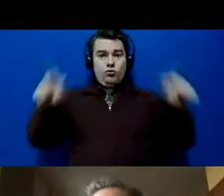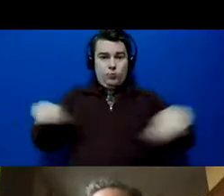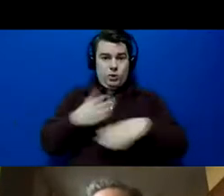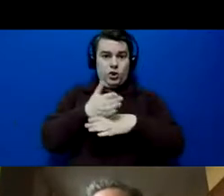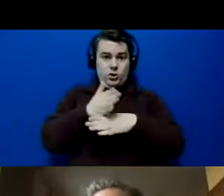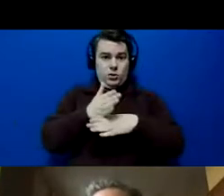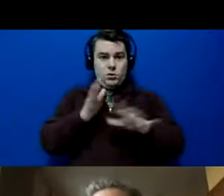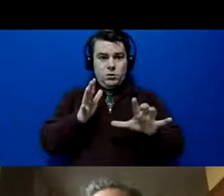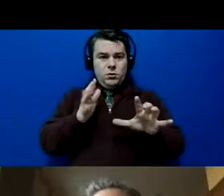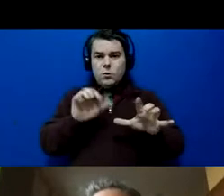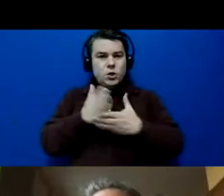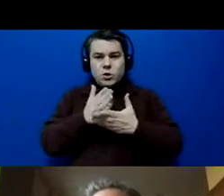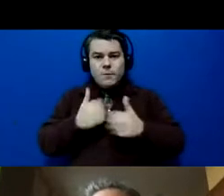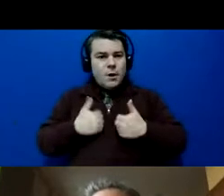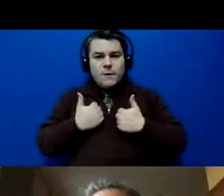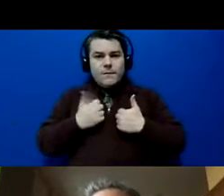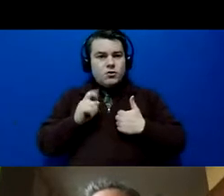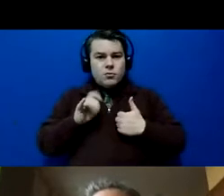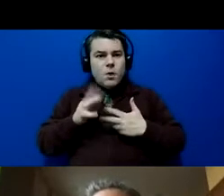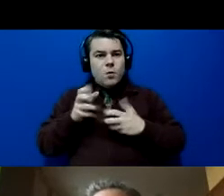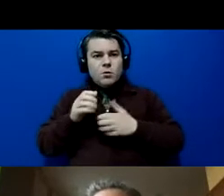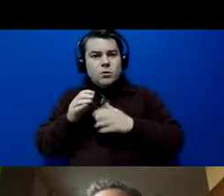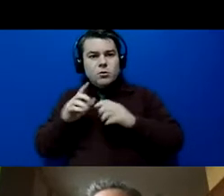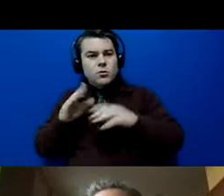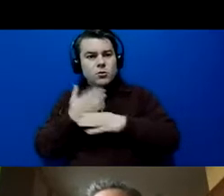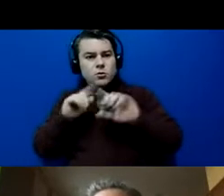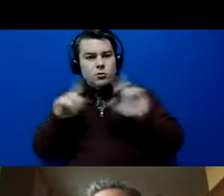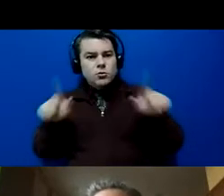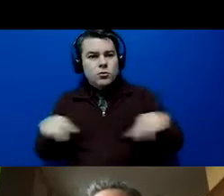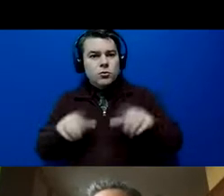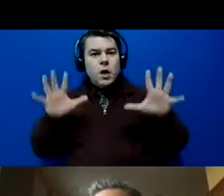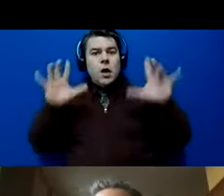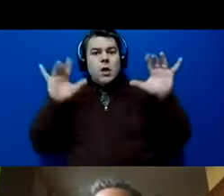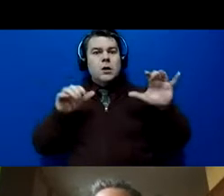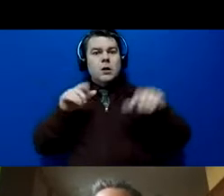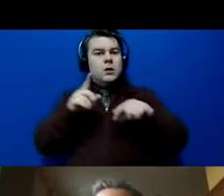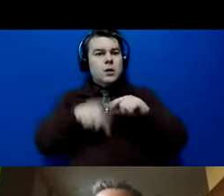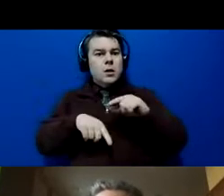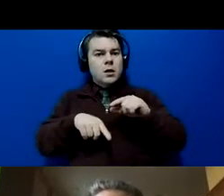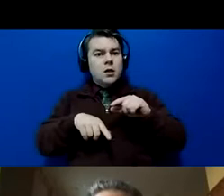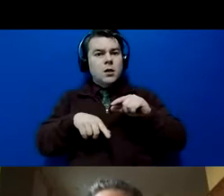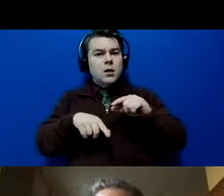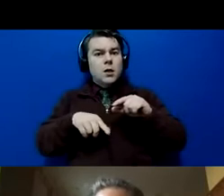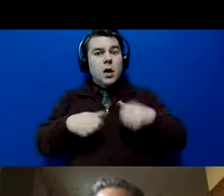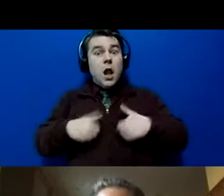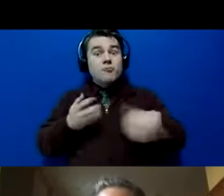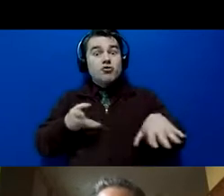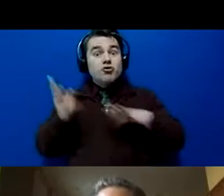Nope, I don't want to stop live stream. I want to screen share. Oh, can I not screen share and do live stream?